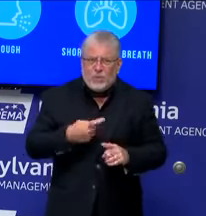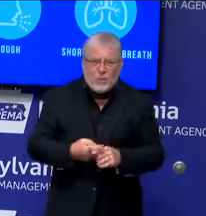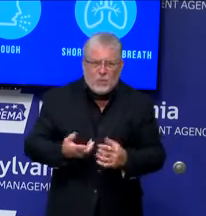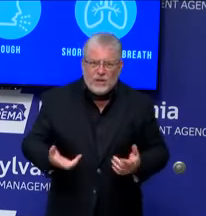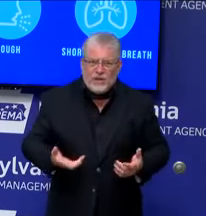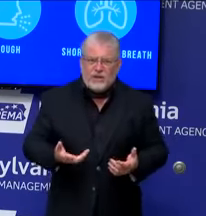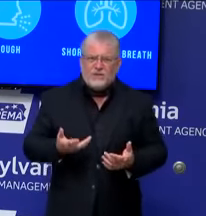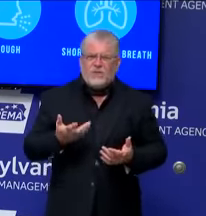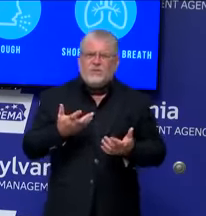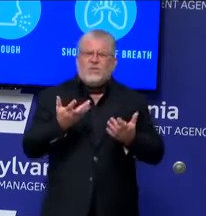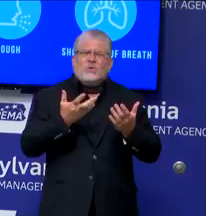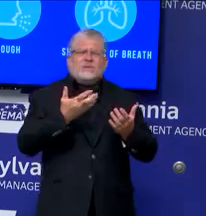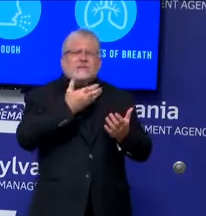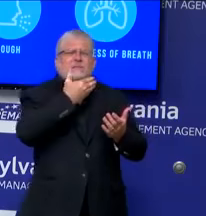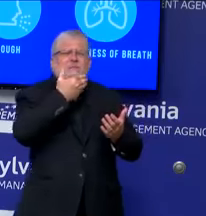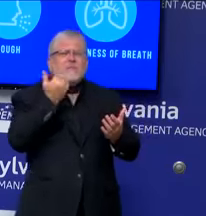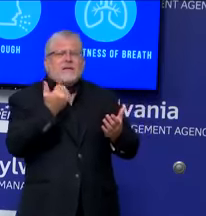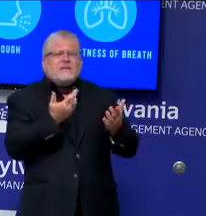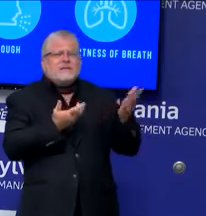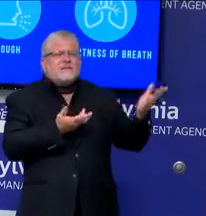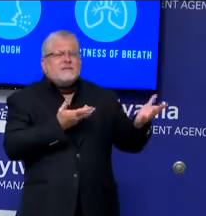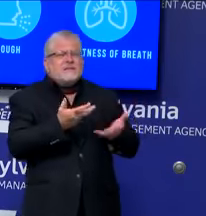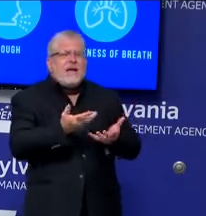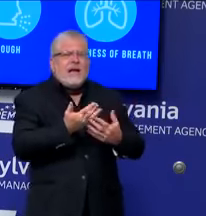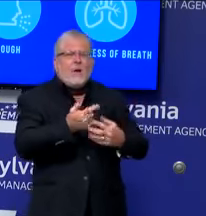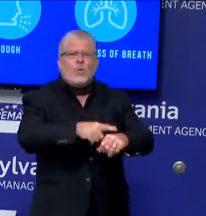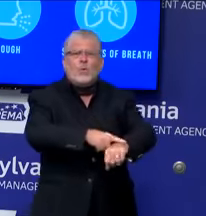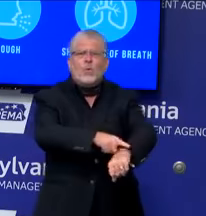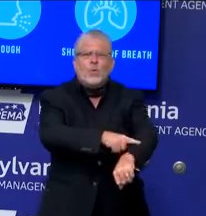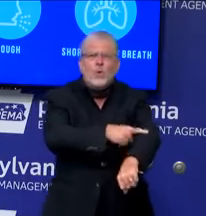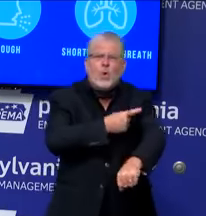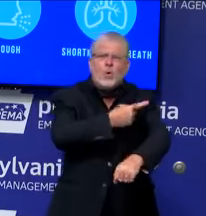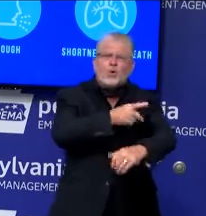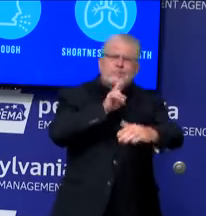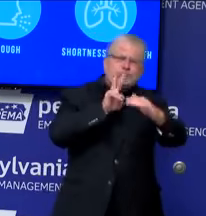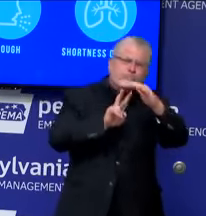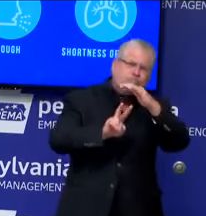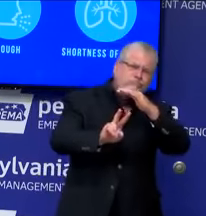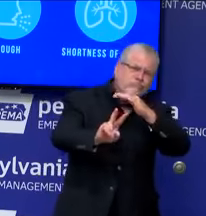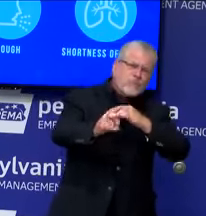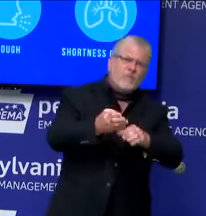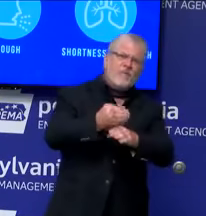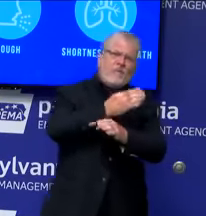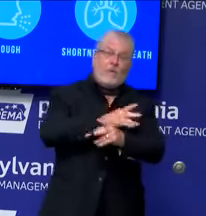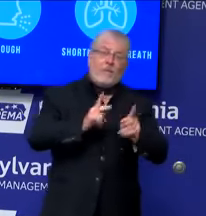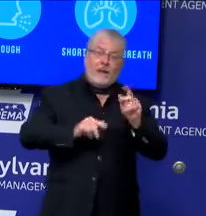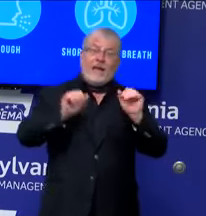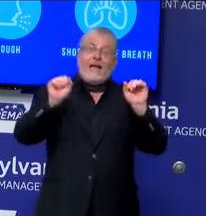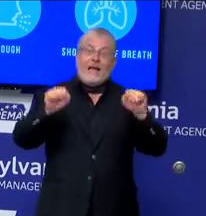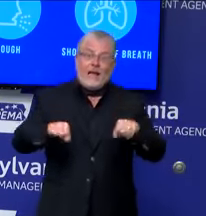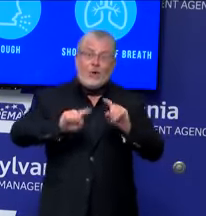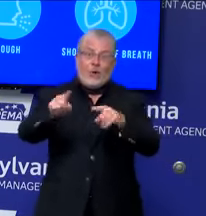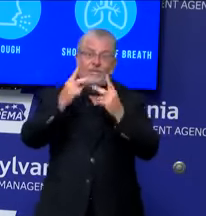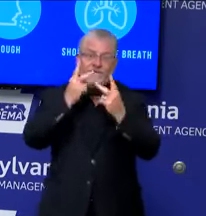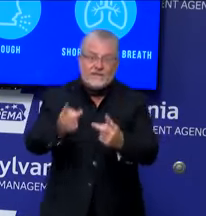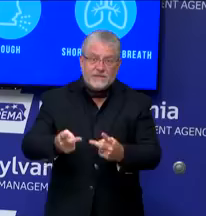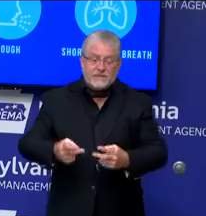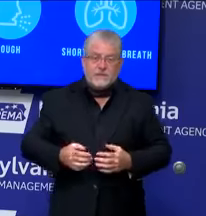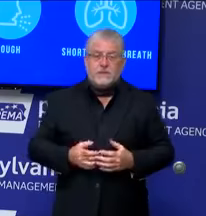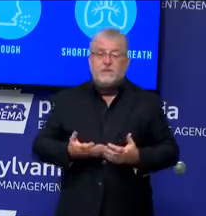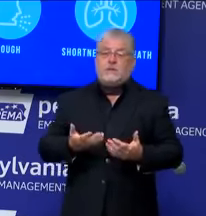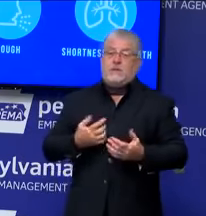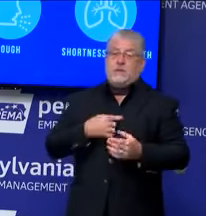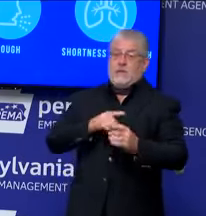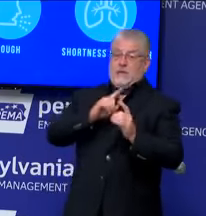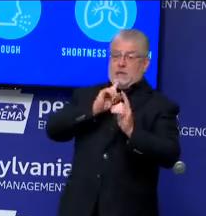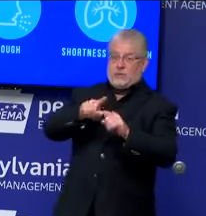how long will it be until people will be able to do that again? Well, the first thing we had to do was to complete this testing. So all the facilities